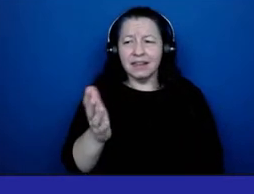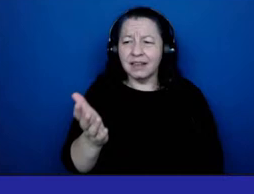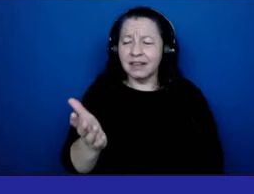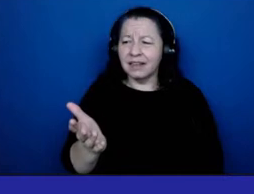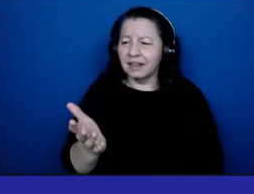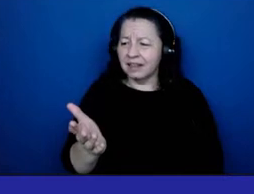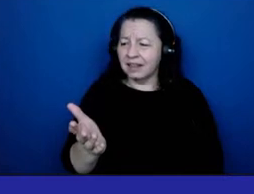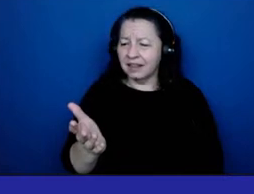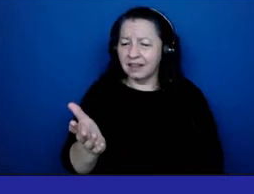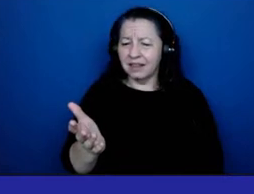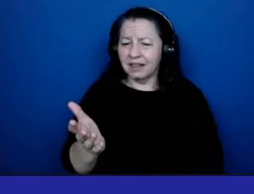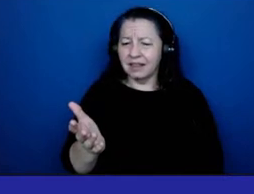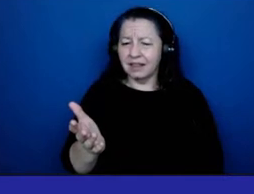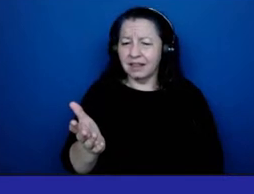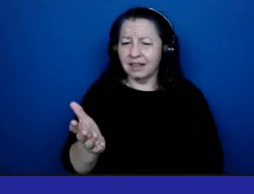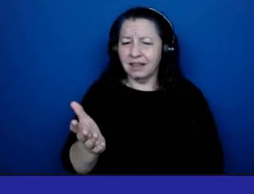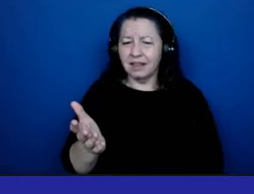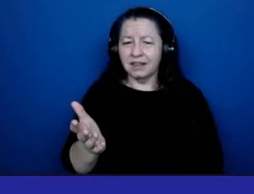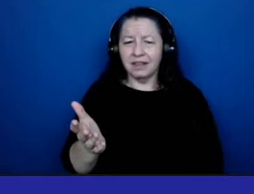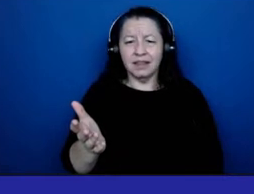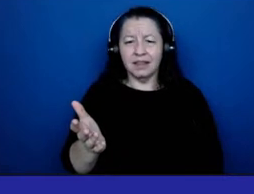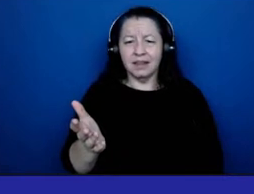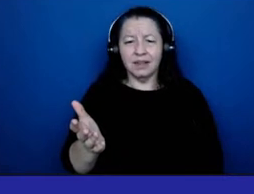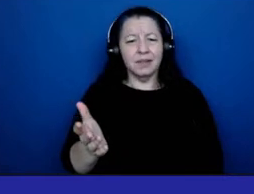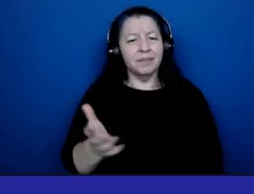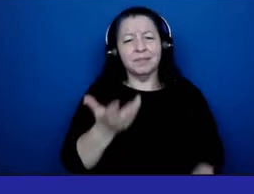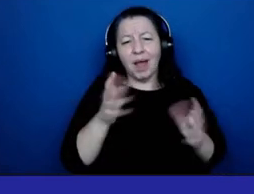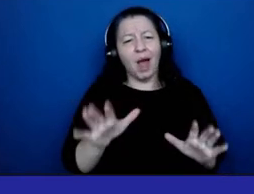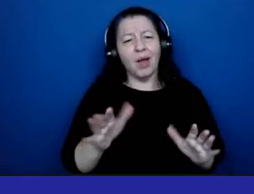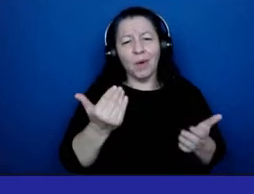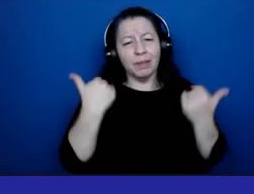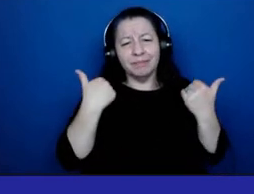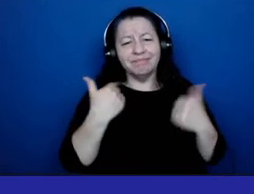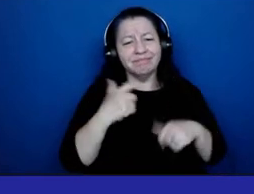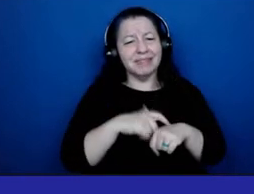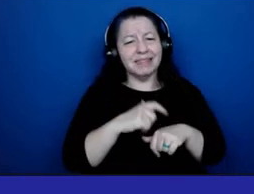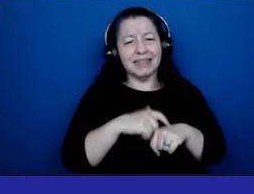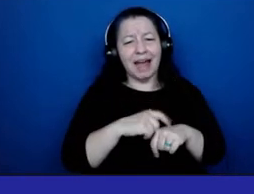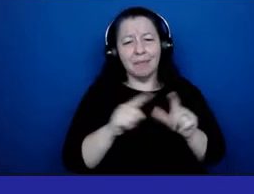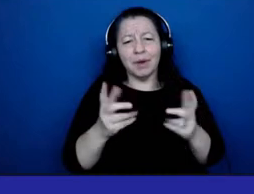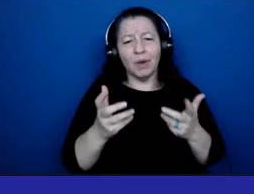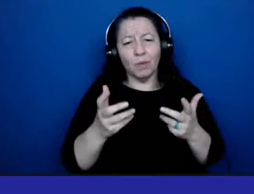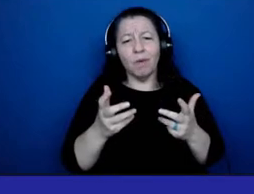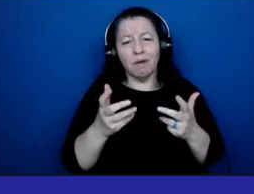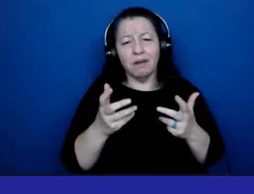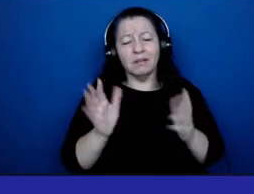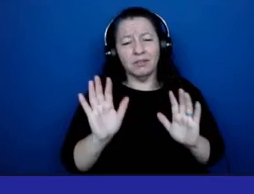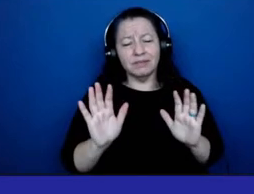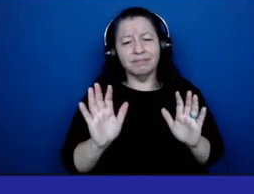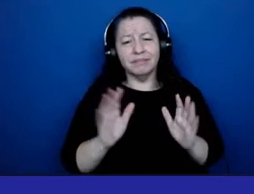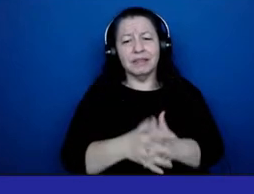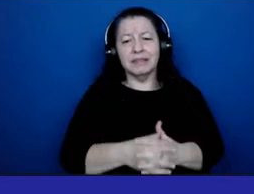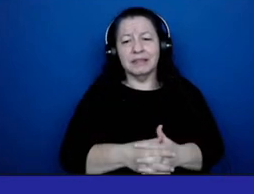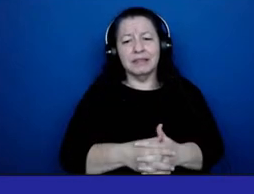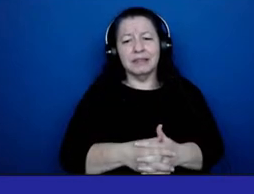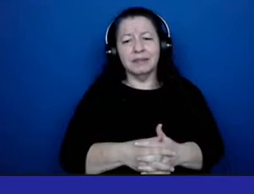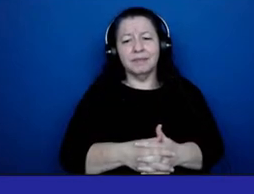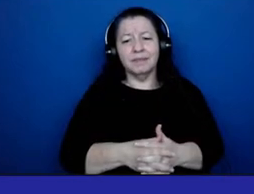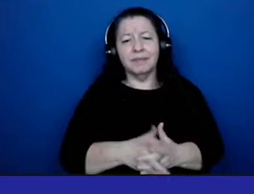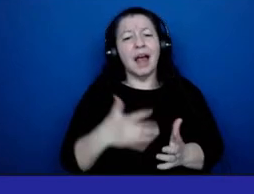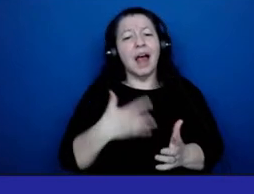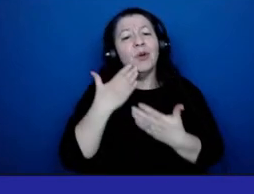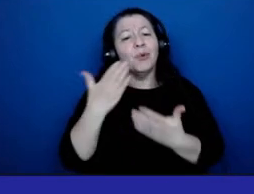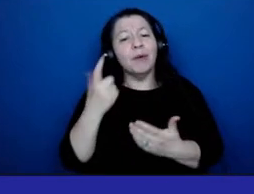no, I'm not going to take up any more time, but I just wanted to say that I'm just grateful for my